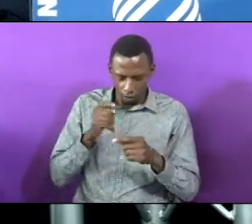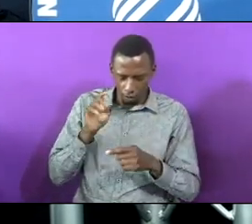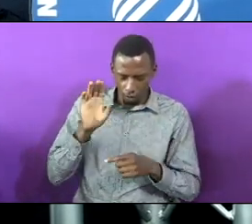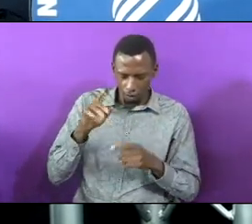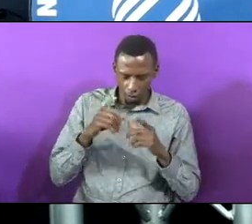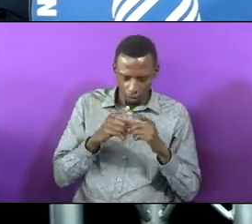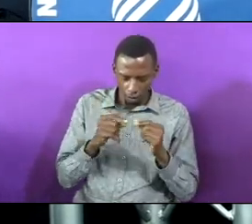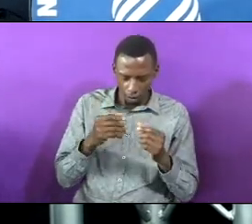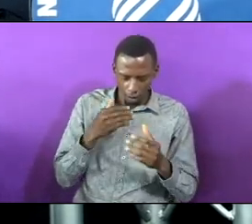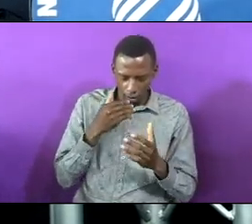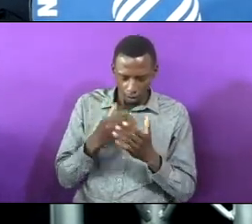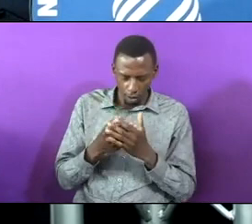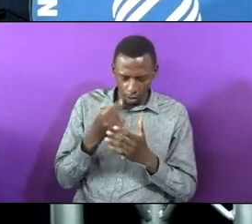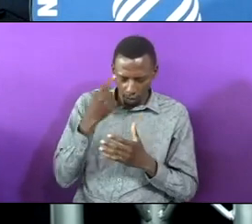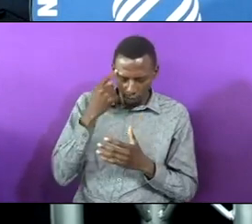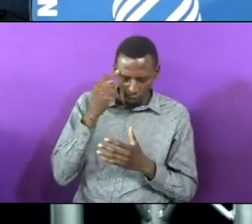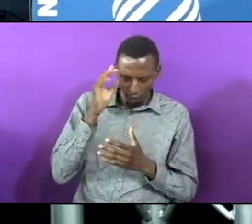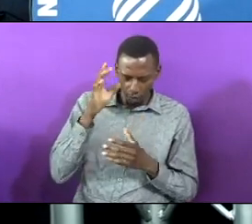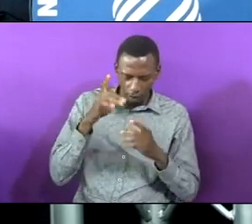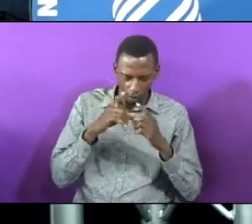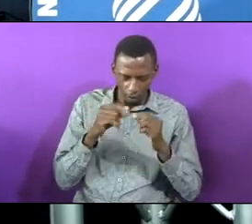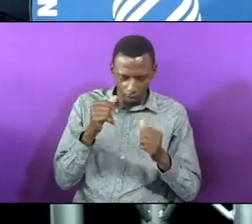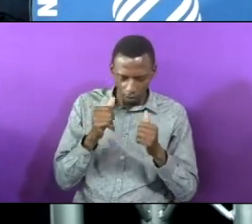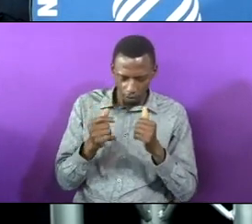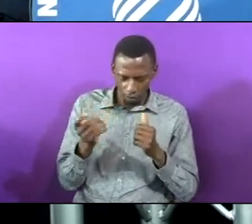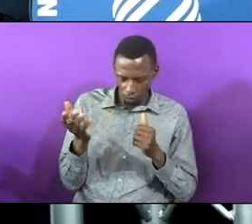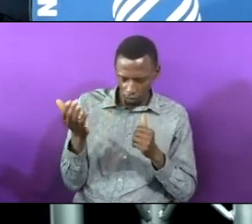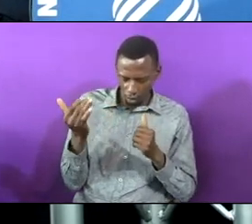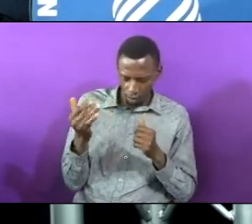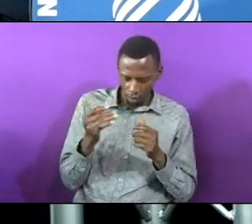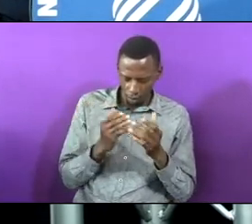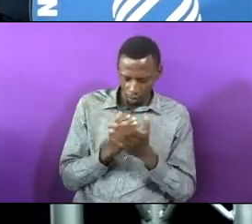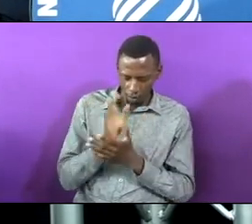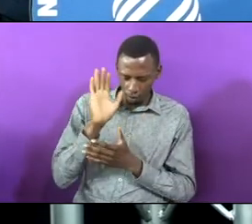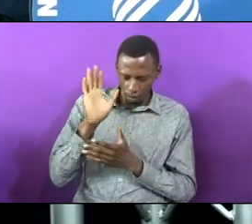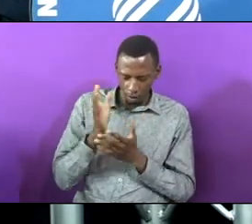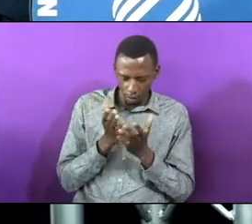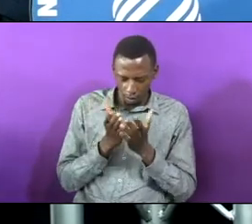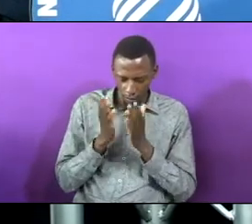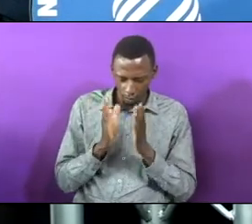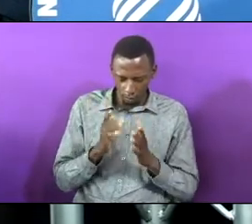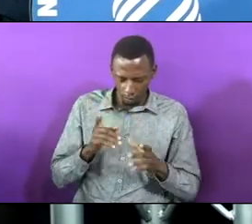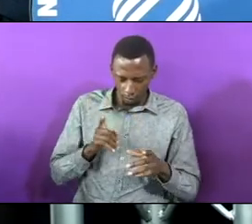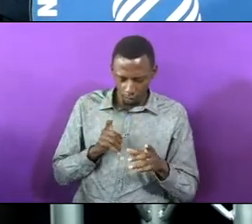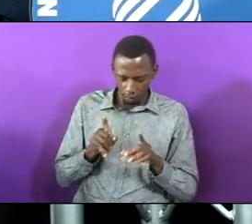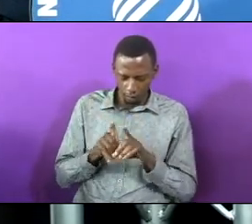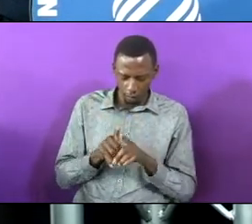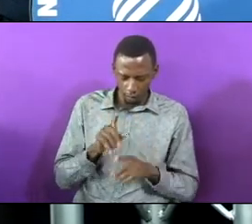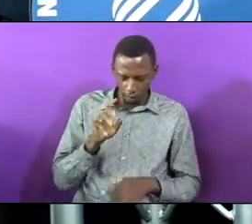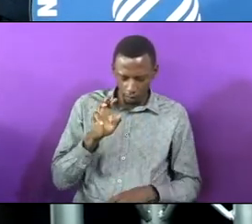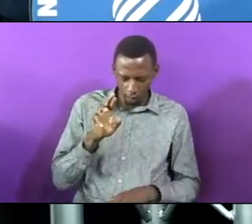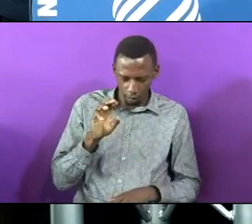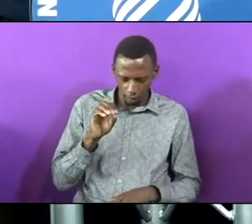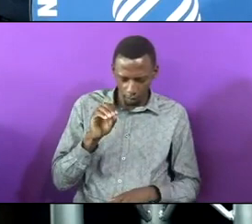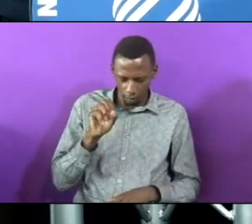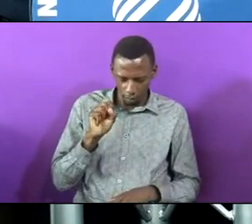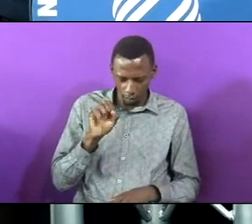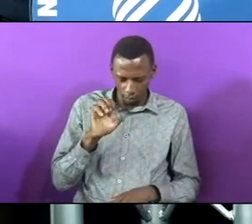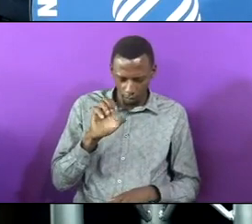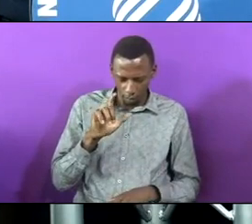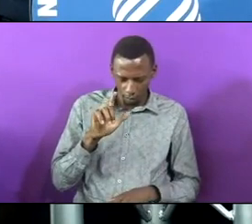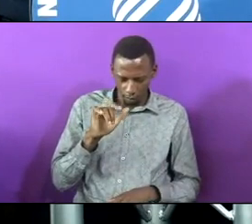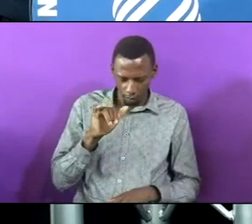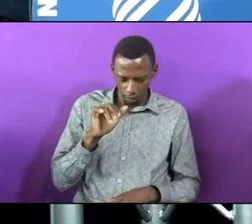thank you for your word that has come our way through your servant, Sister Roslyn, your daughter. May your name be praised.